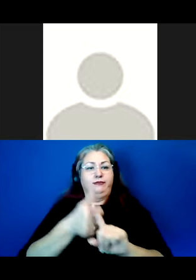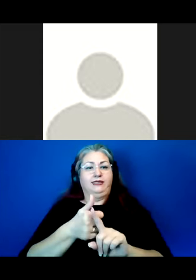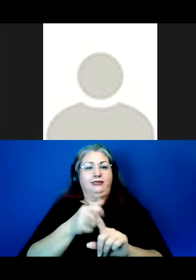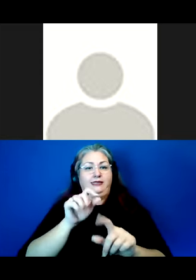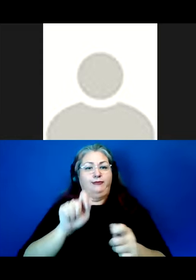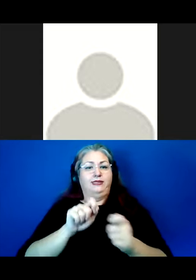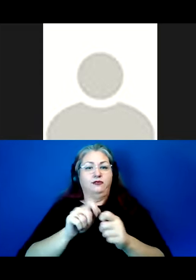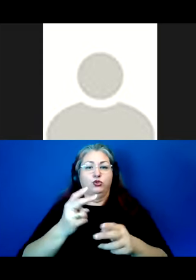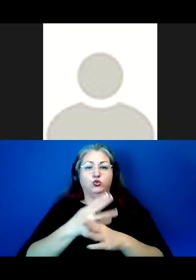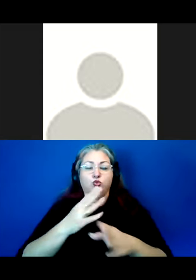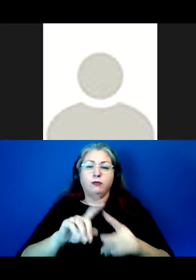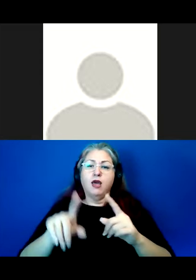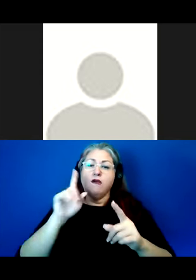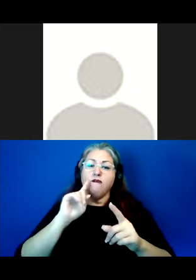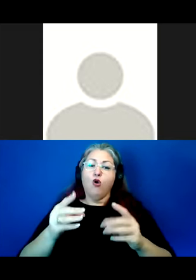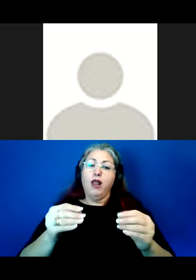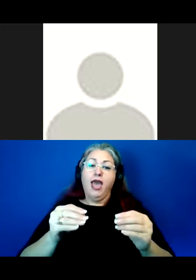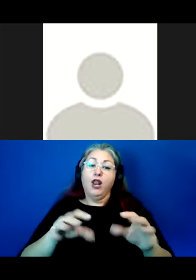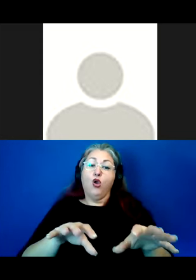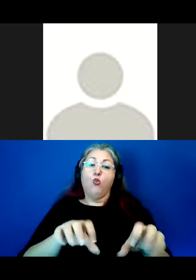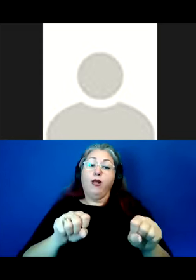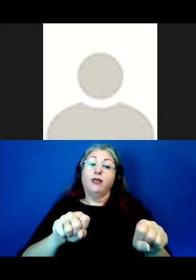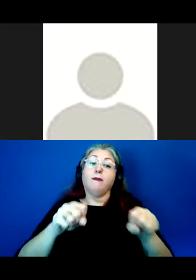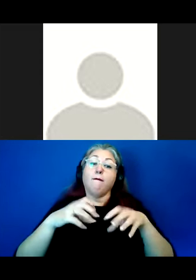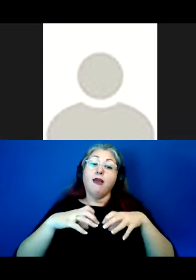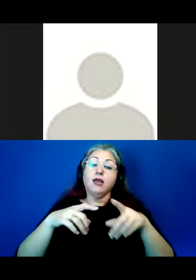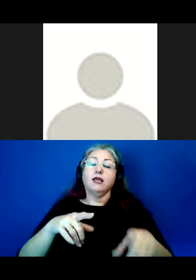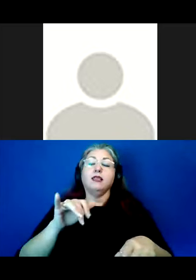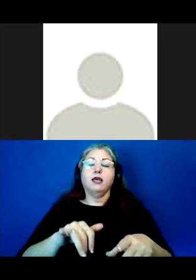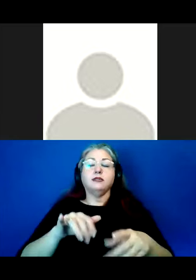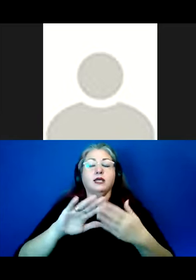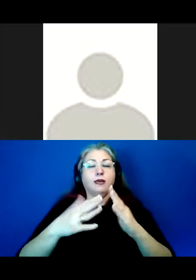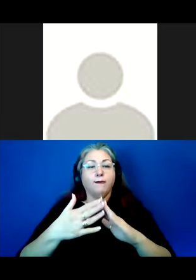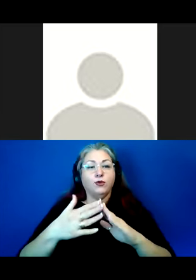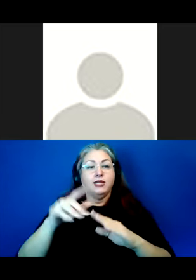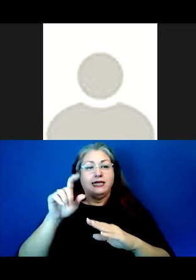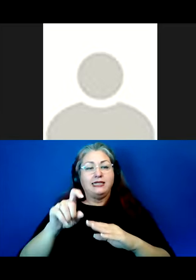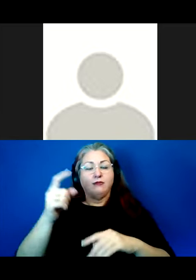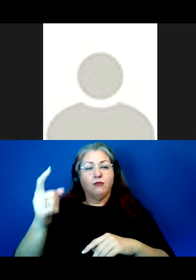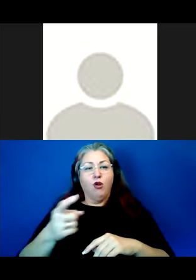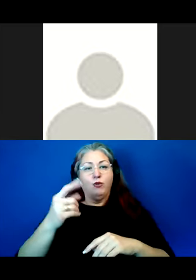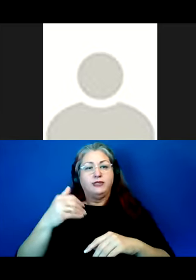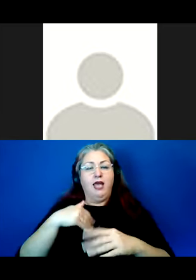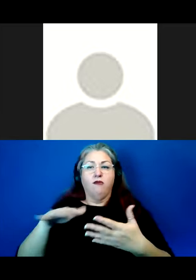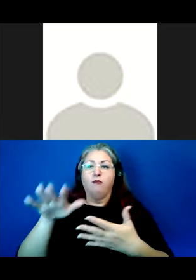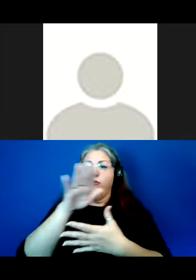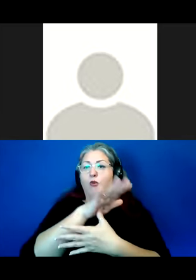But in the reclamation framework, I encourage relevance to language community needs always gets high priority.